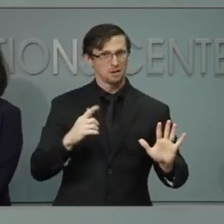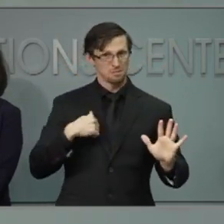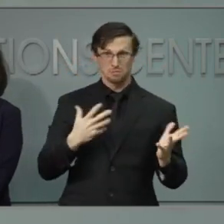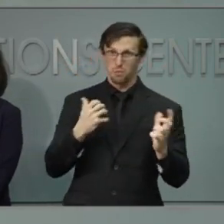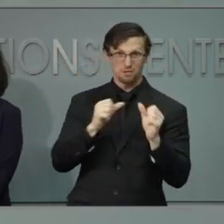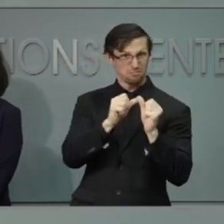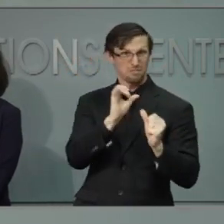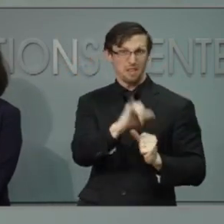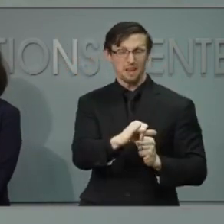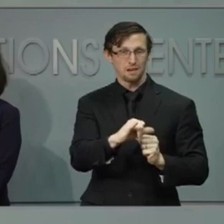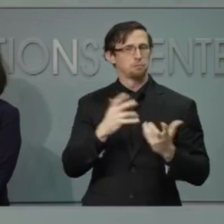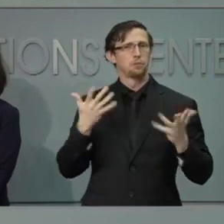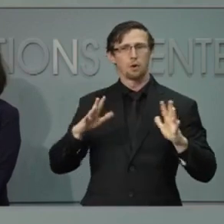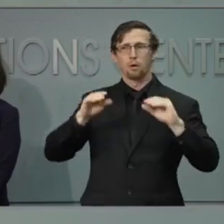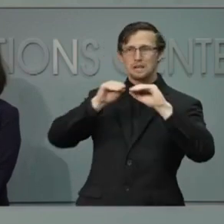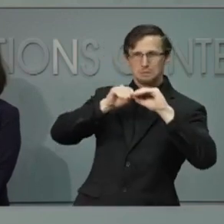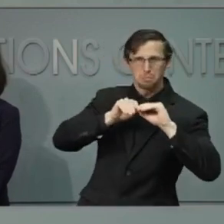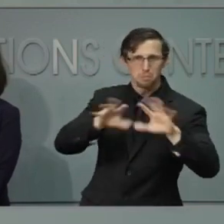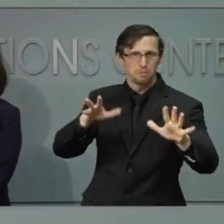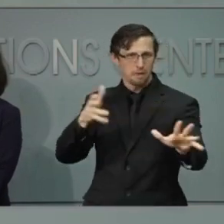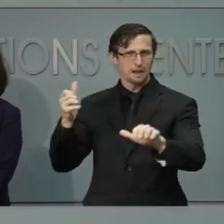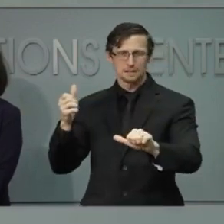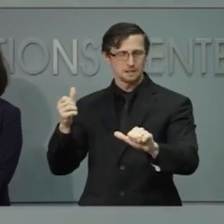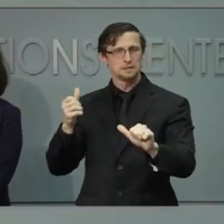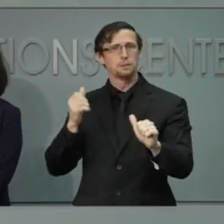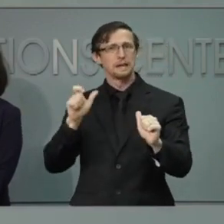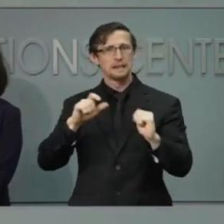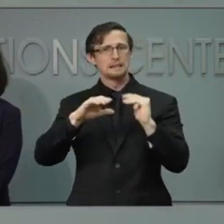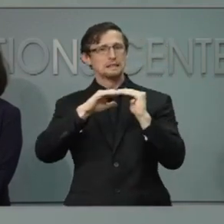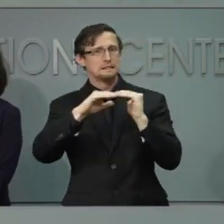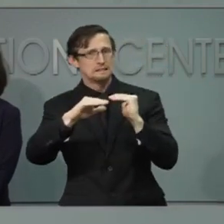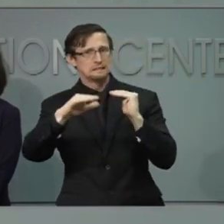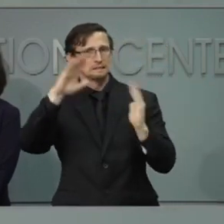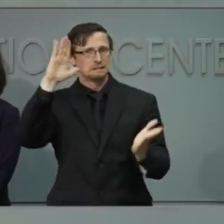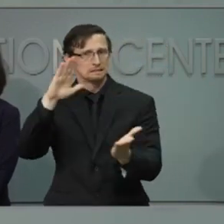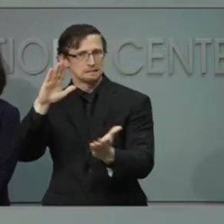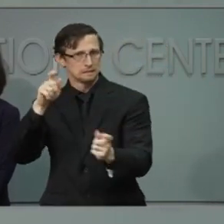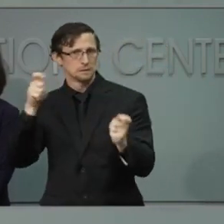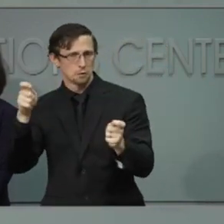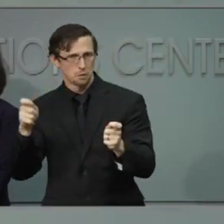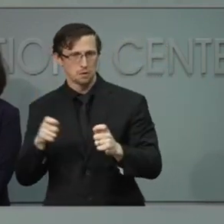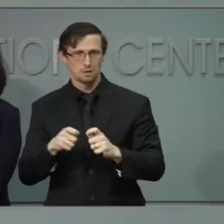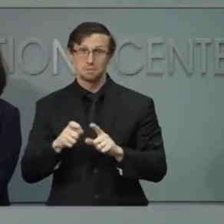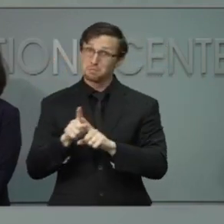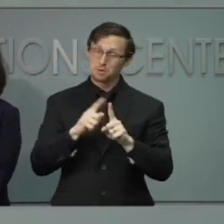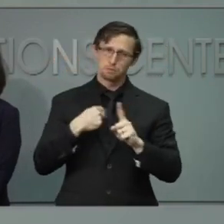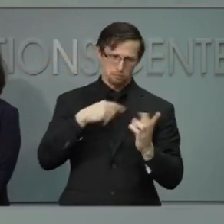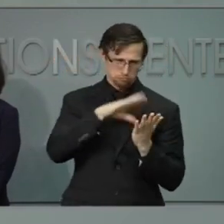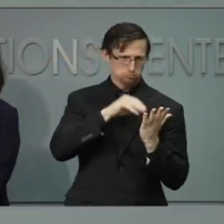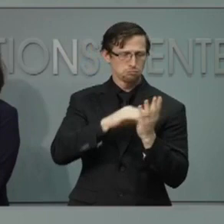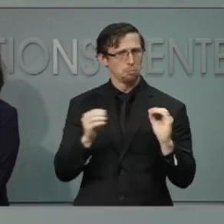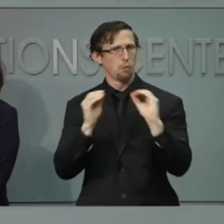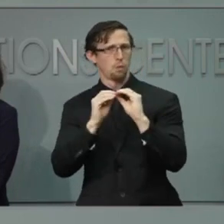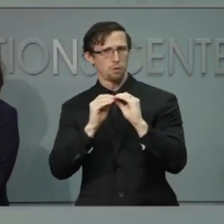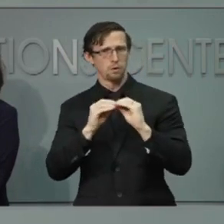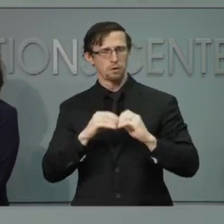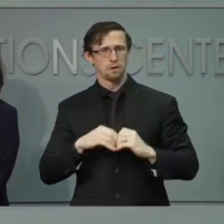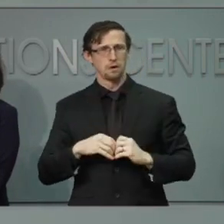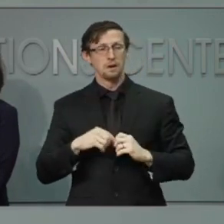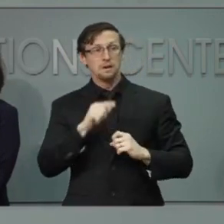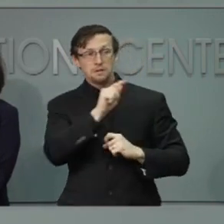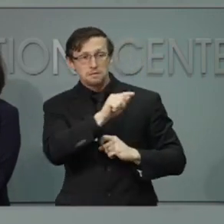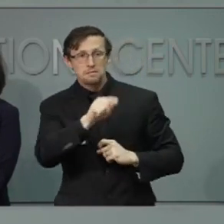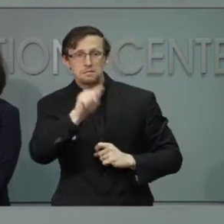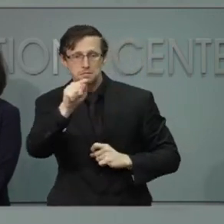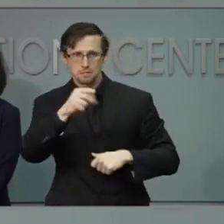virus spread more level, but we learned a lot. And these hospitals now know when they need to